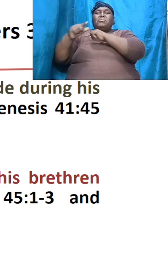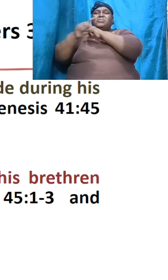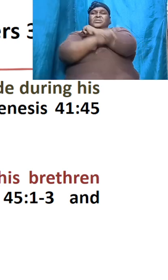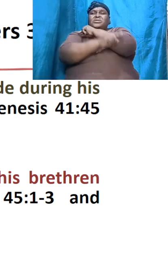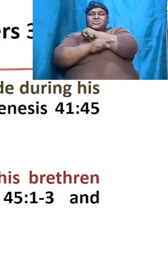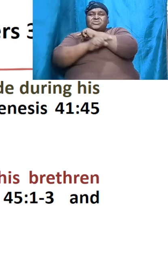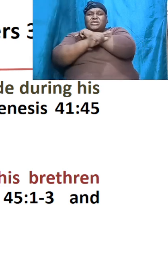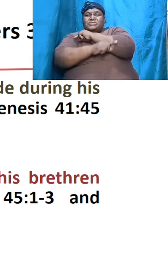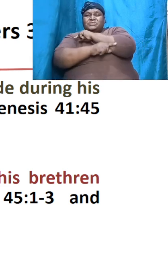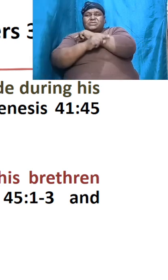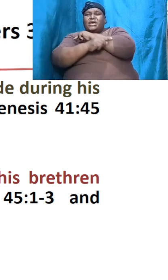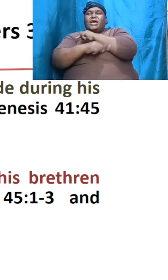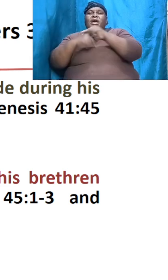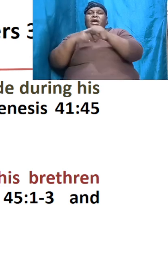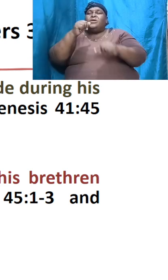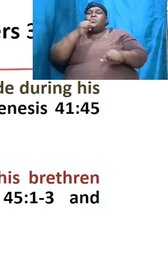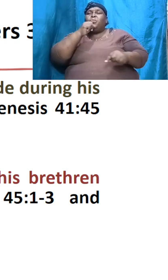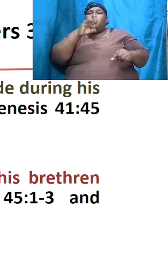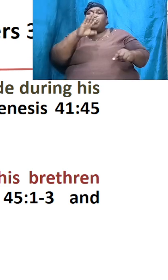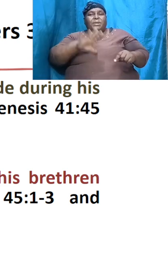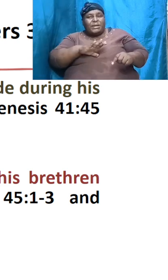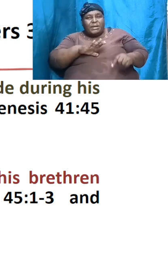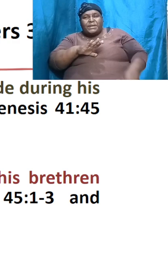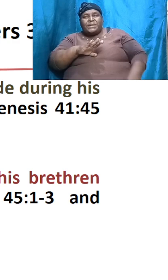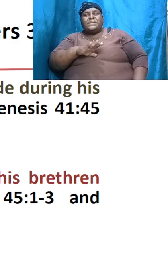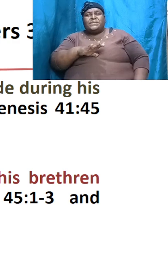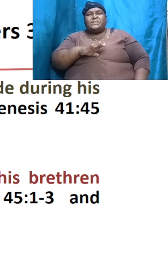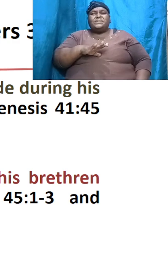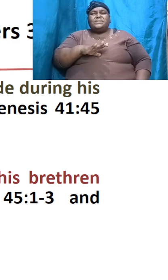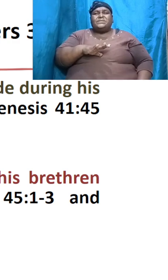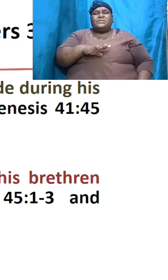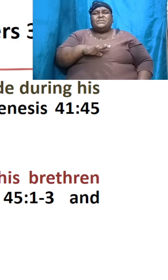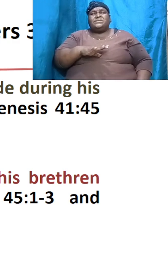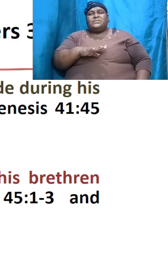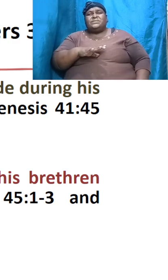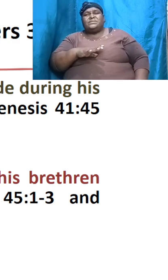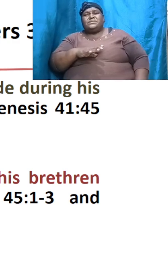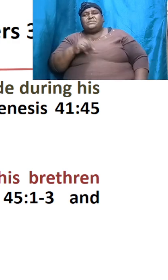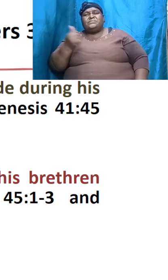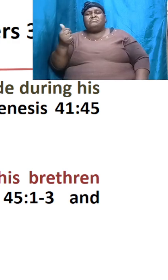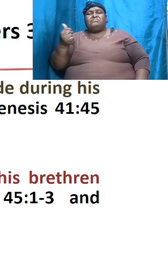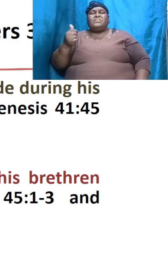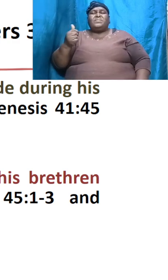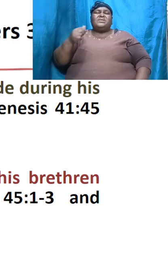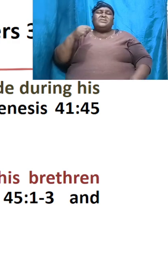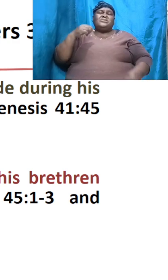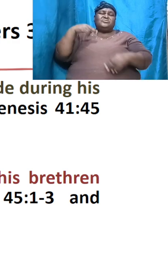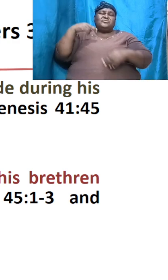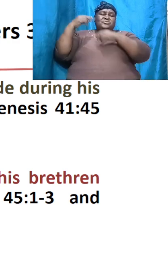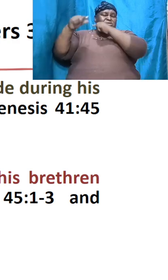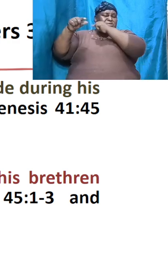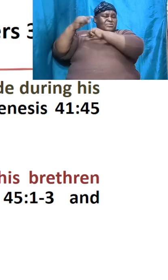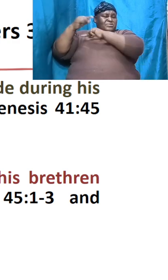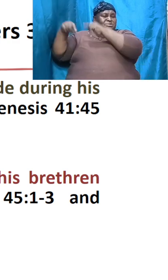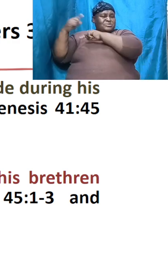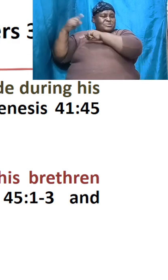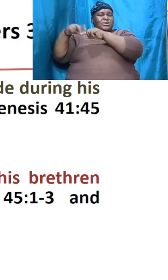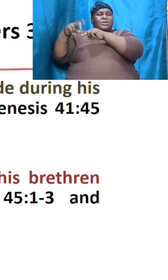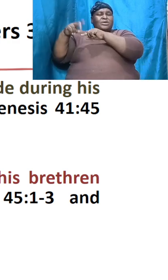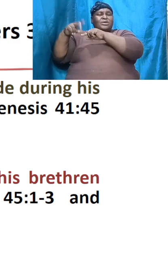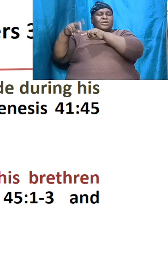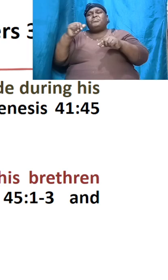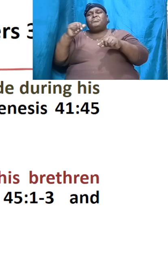not marry someone from his side from his tribe from within his grouping no